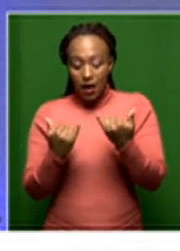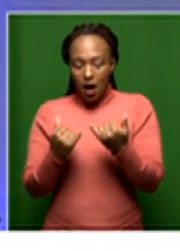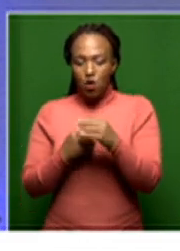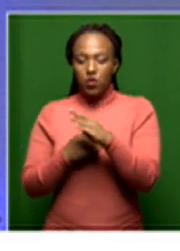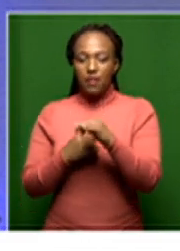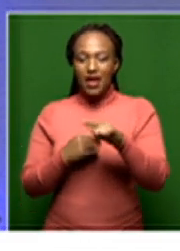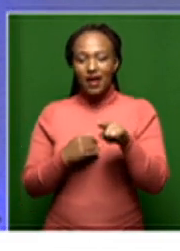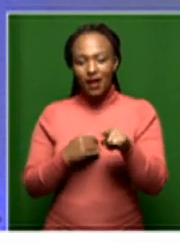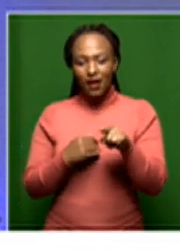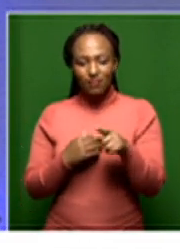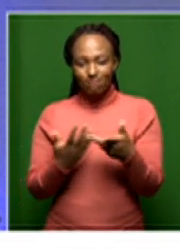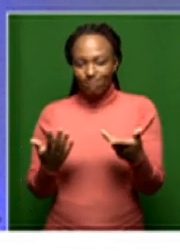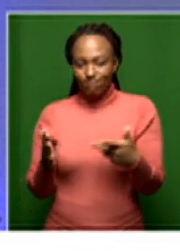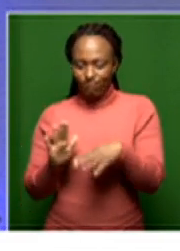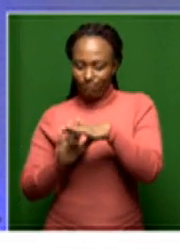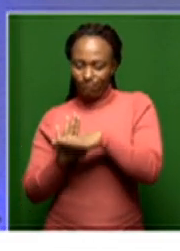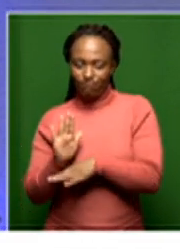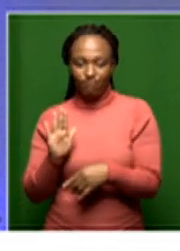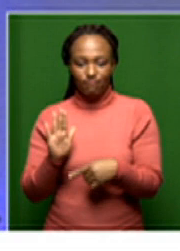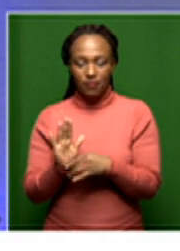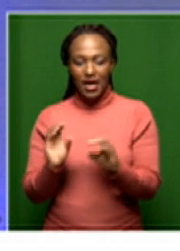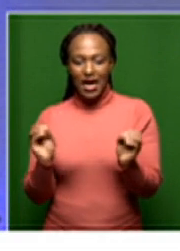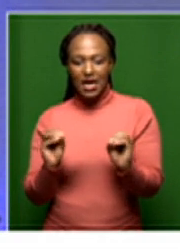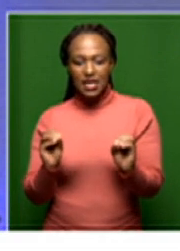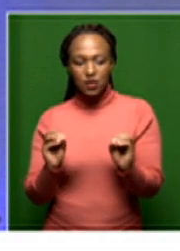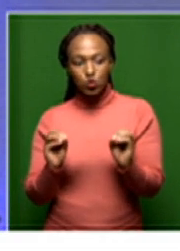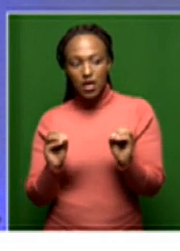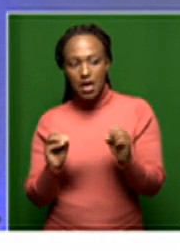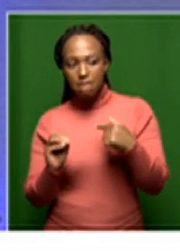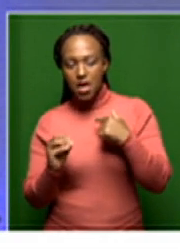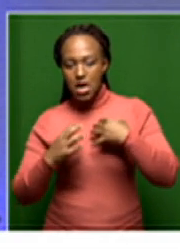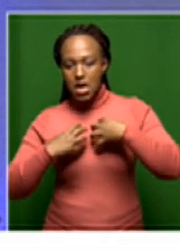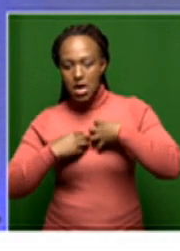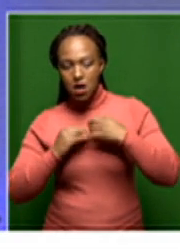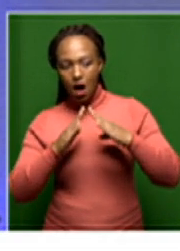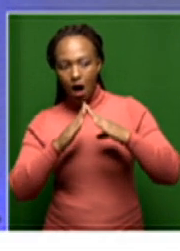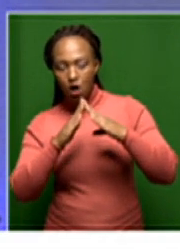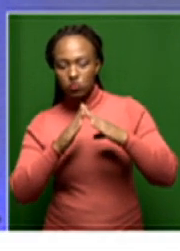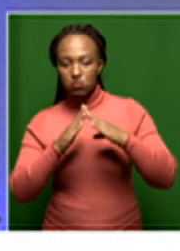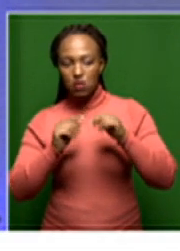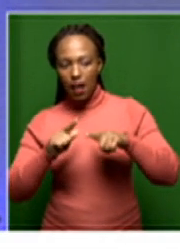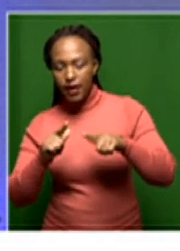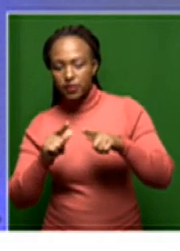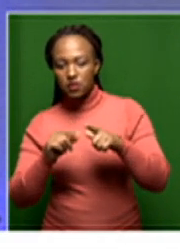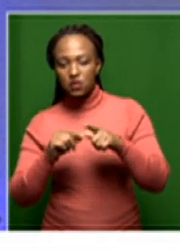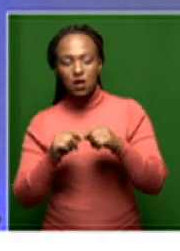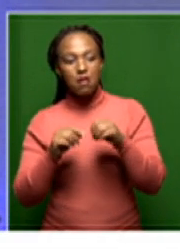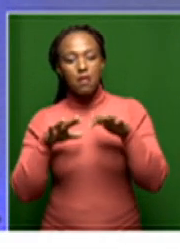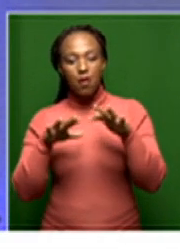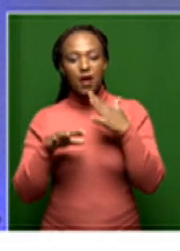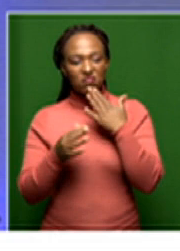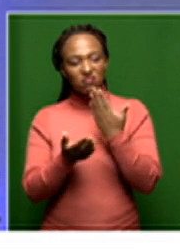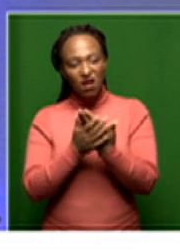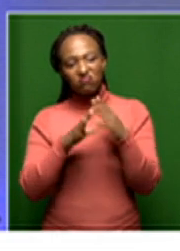bill does not make a distinction between the types of properties that may be expropriated. All property is open to